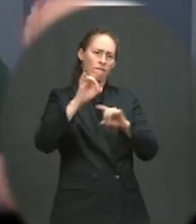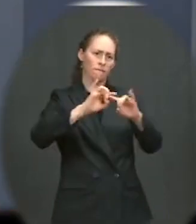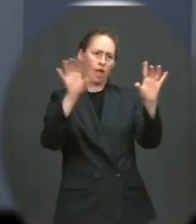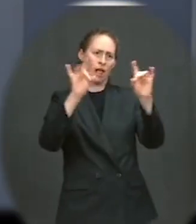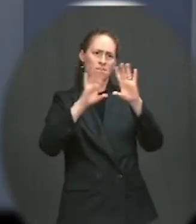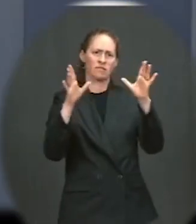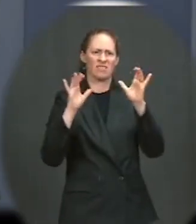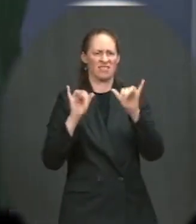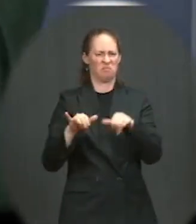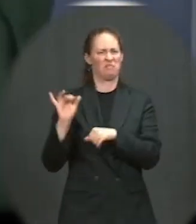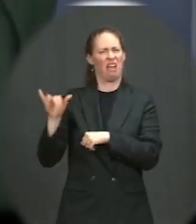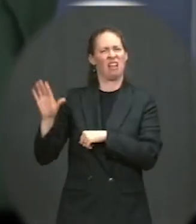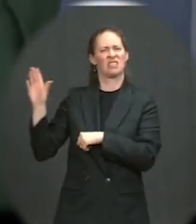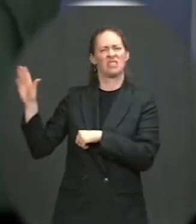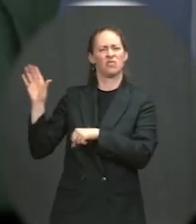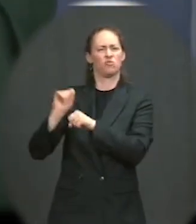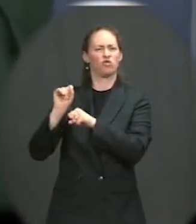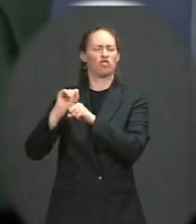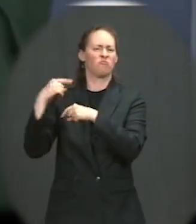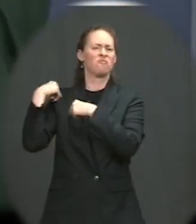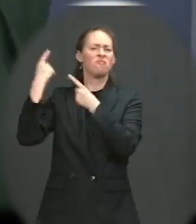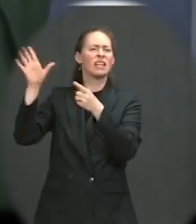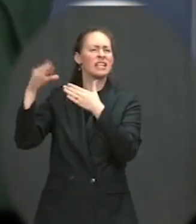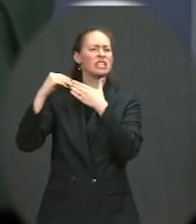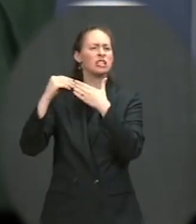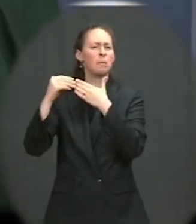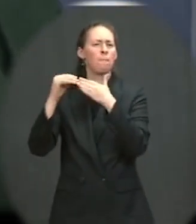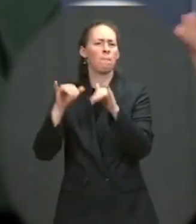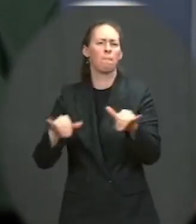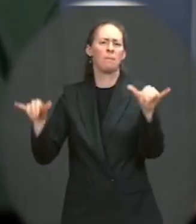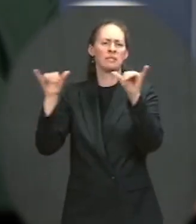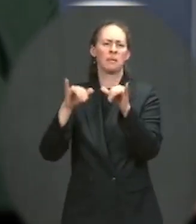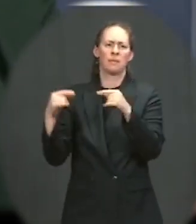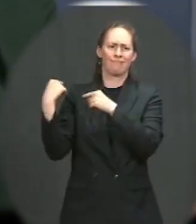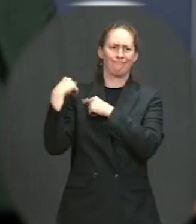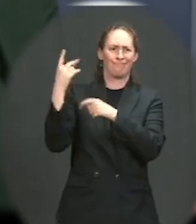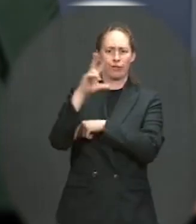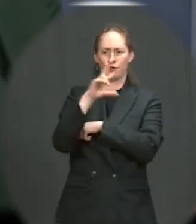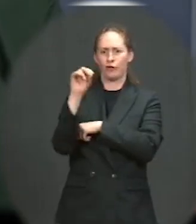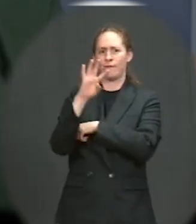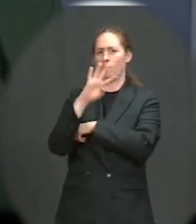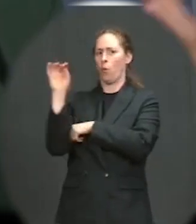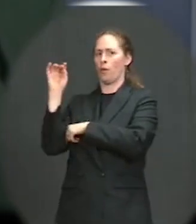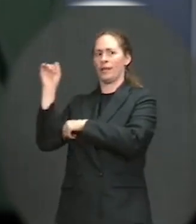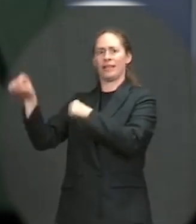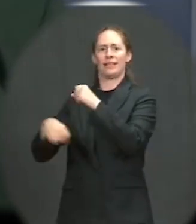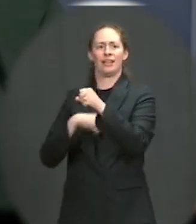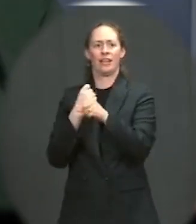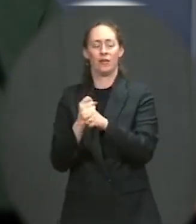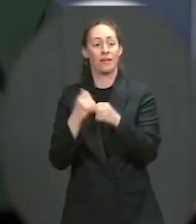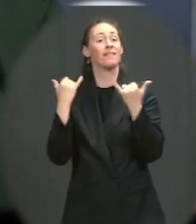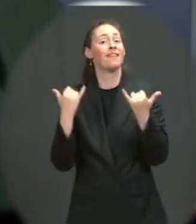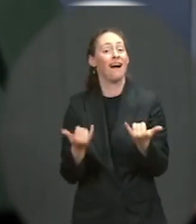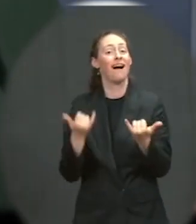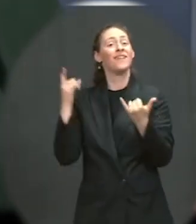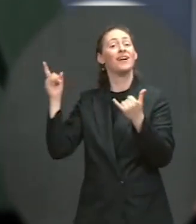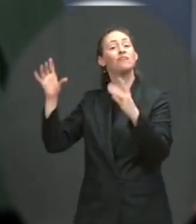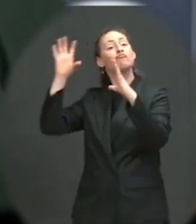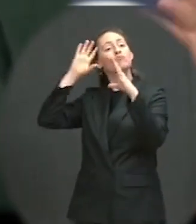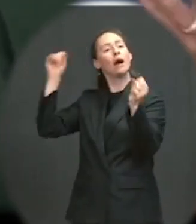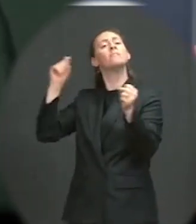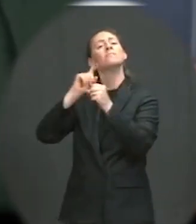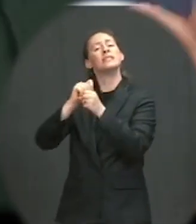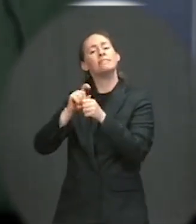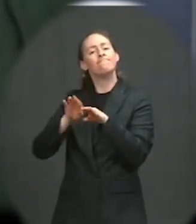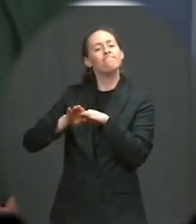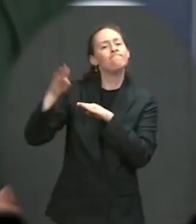his leadership on these issues over the course of decades. Now he has taken steps since president on each of these issues as well, including supporting funding,